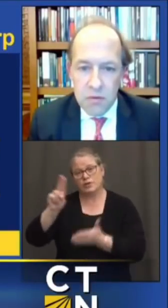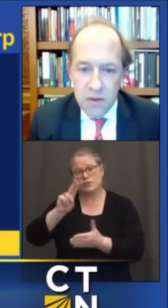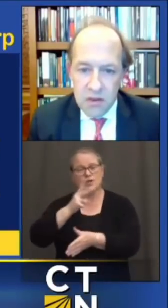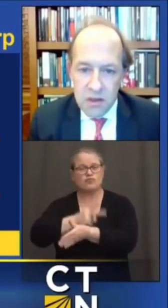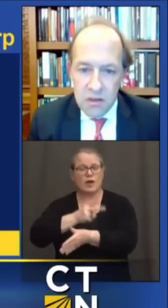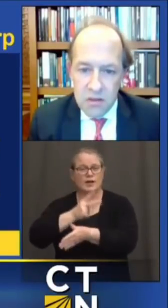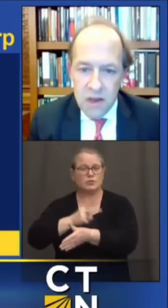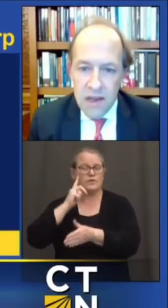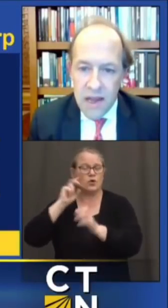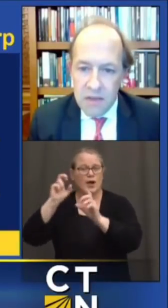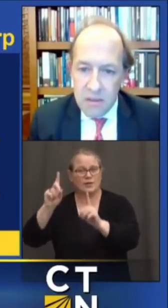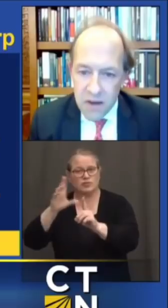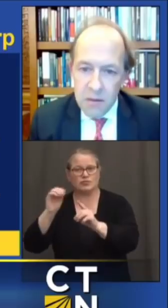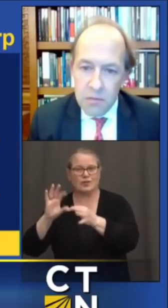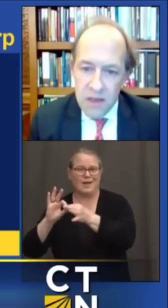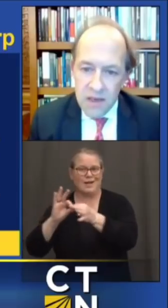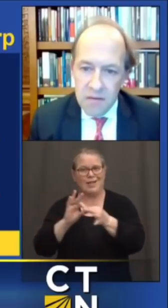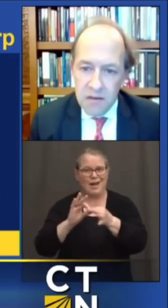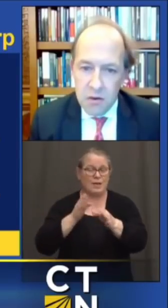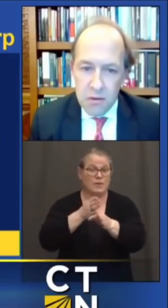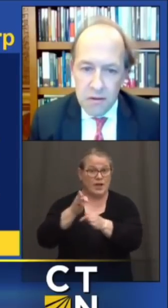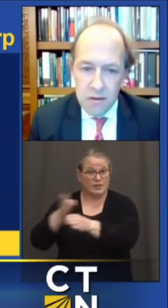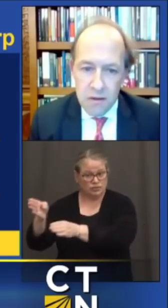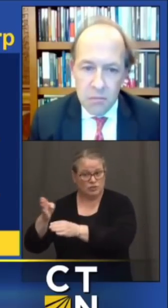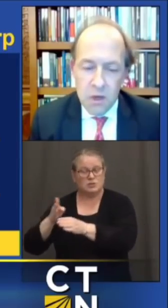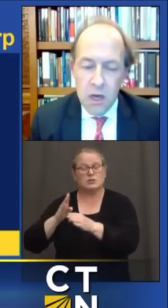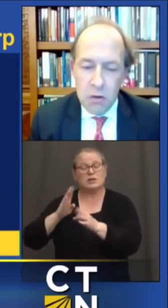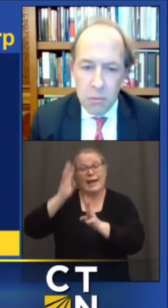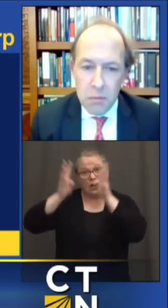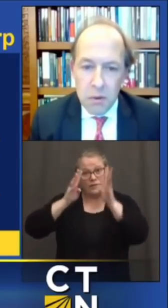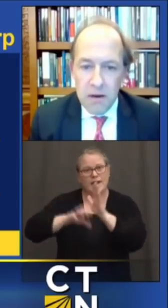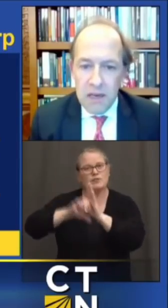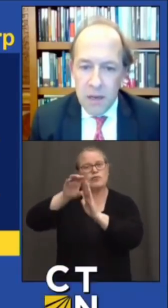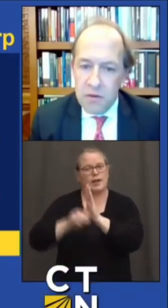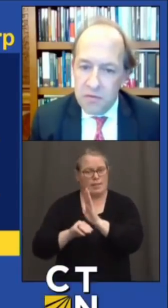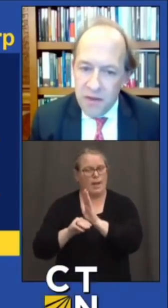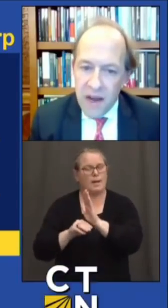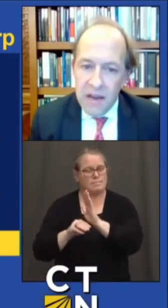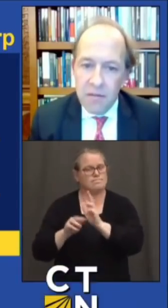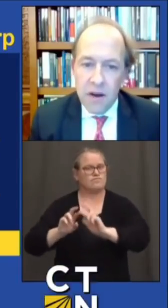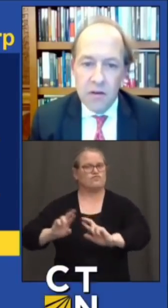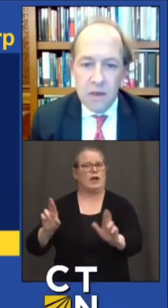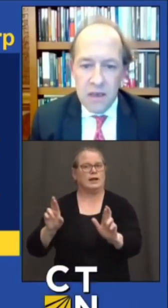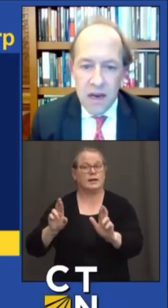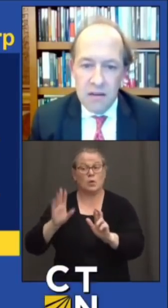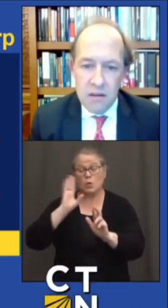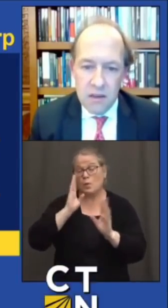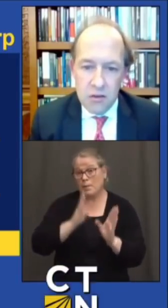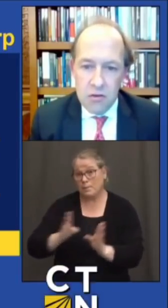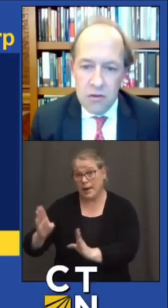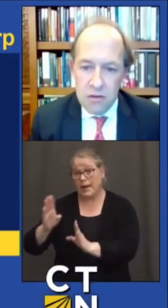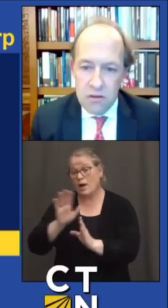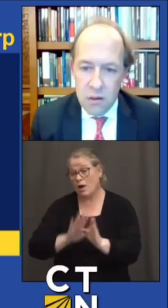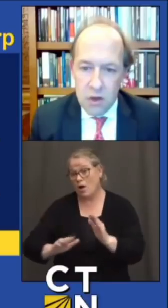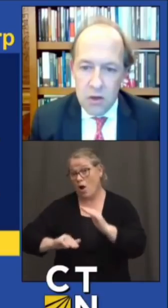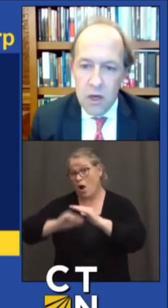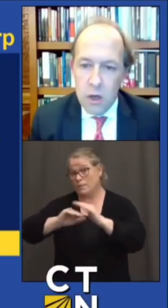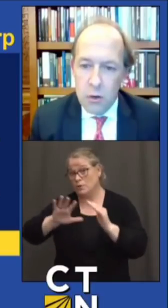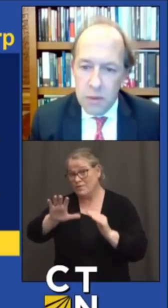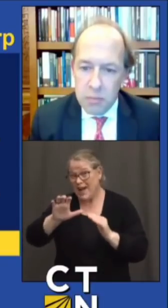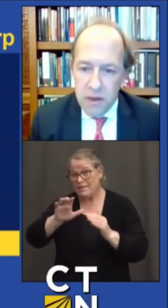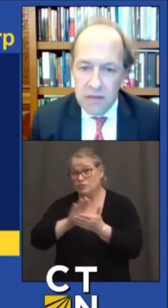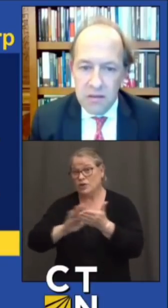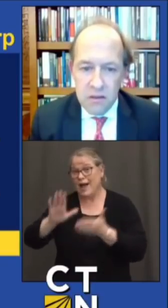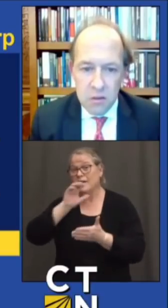Professions, having developed an innovative curriculum, will be preparing up to 500 college-age students this summer